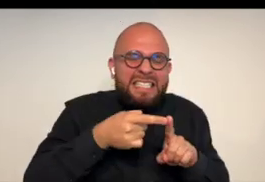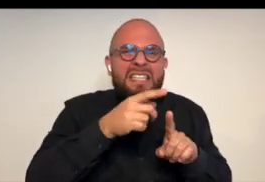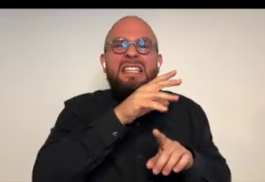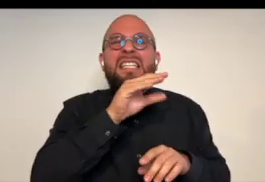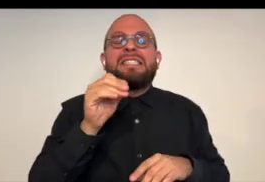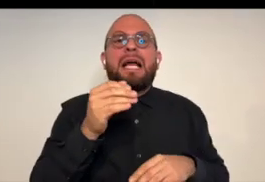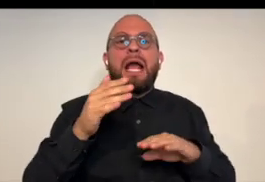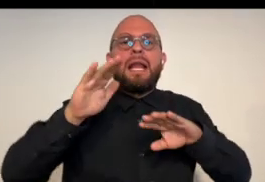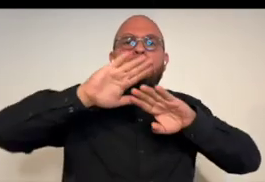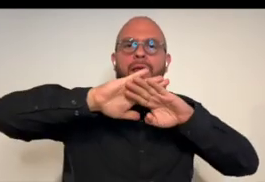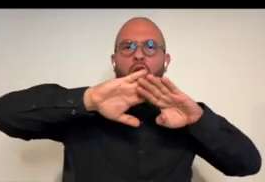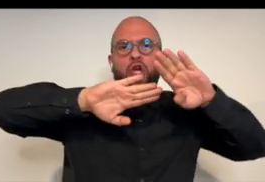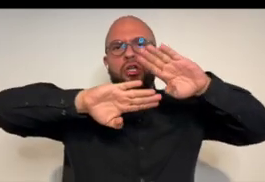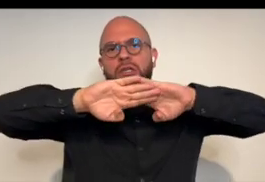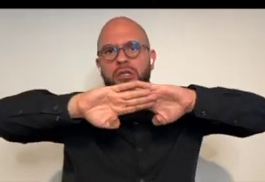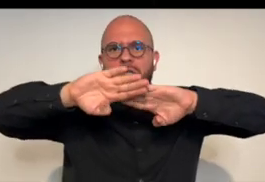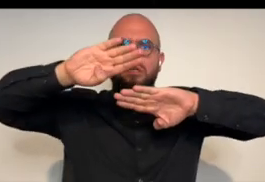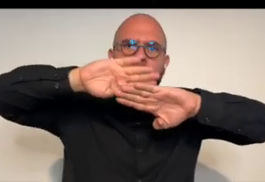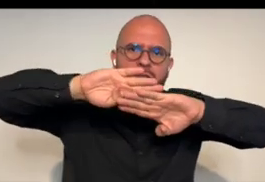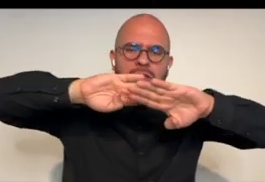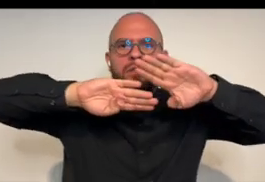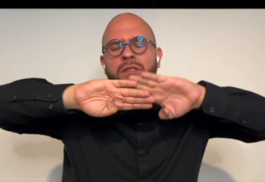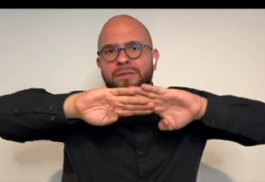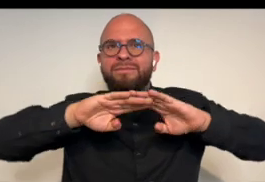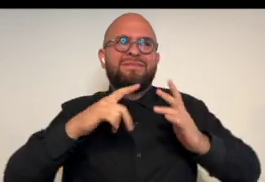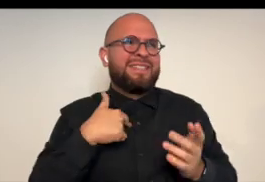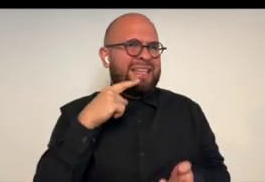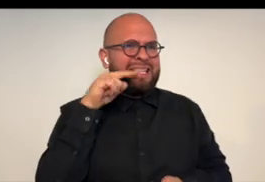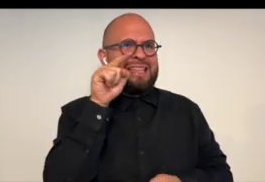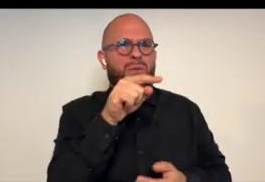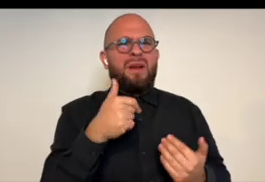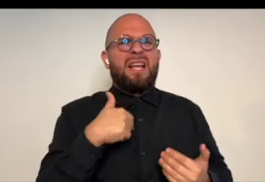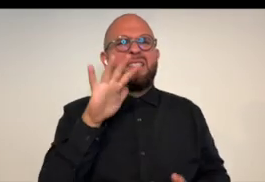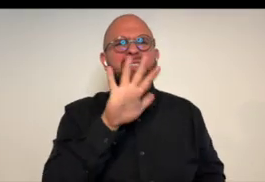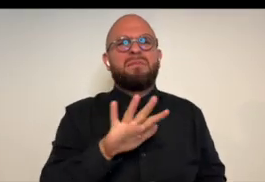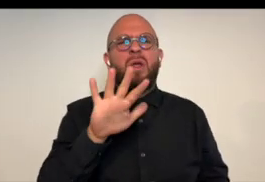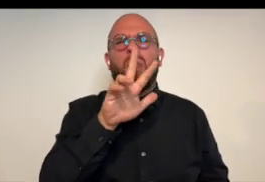hours of detail and layers there's about